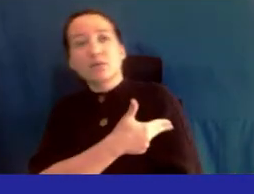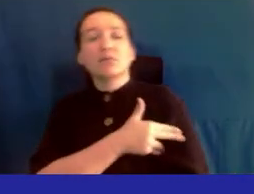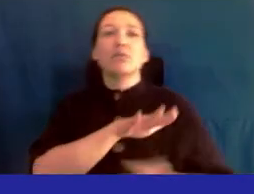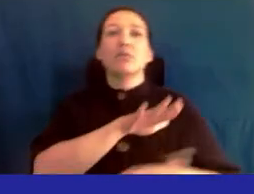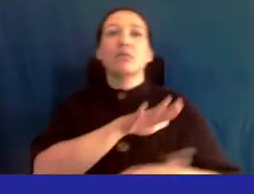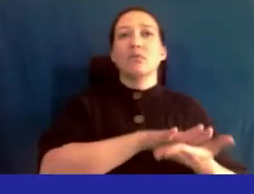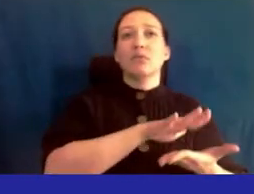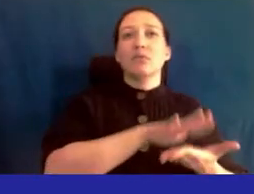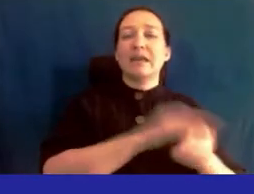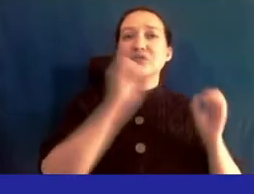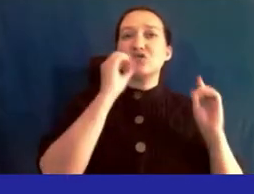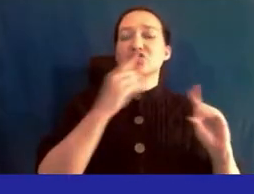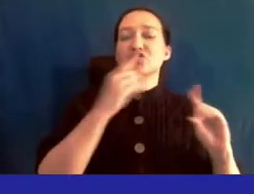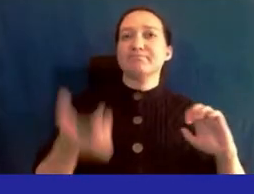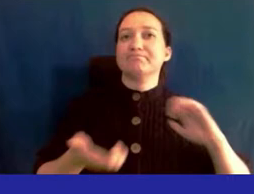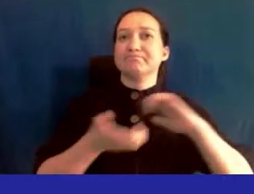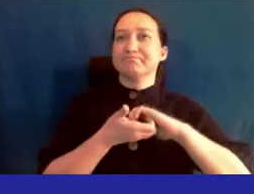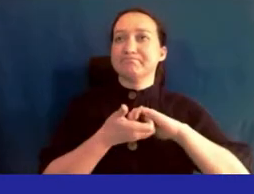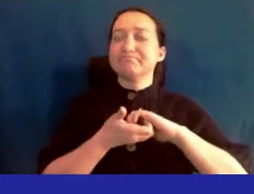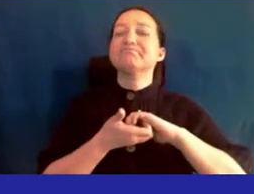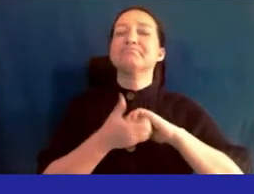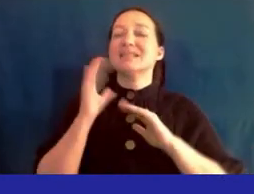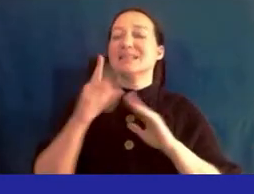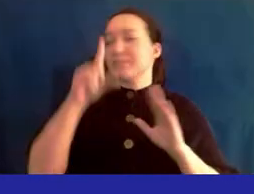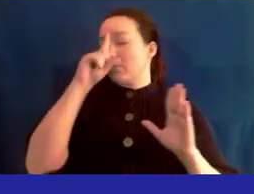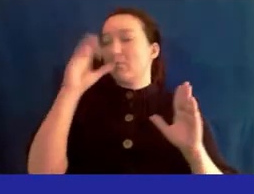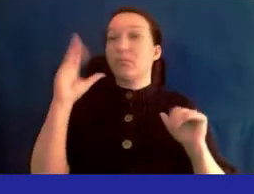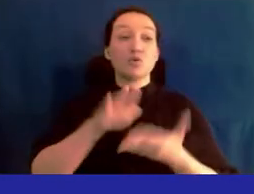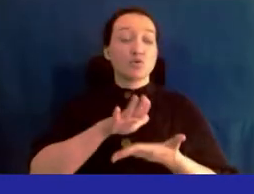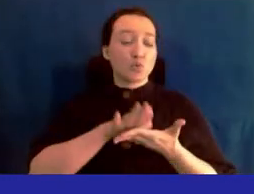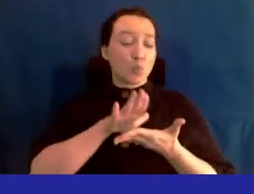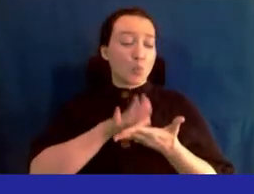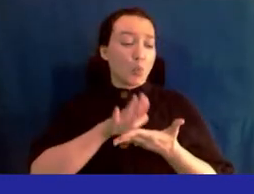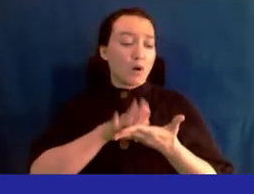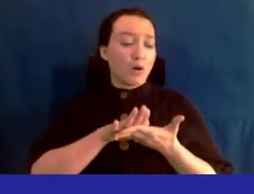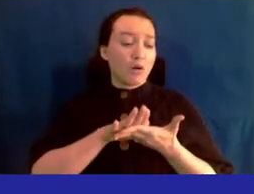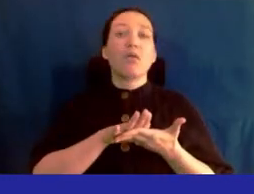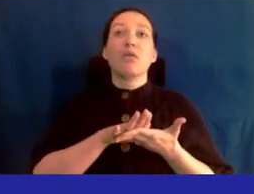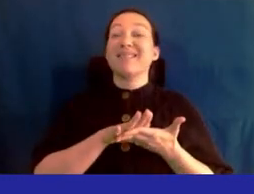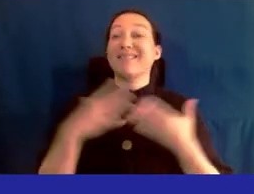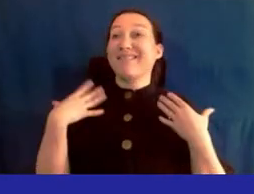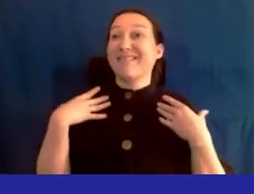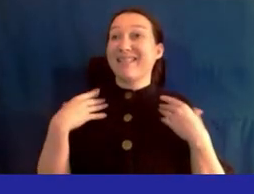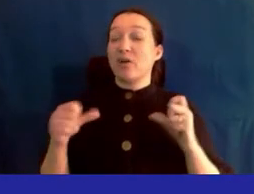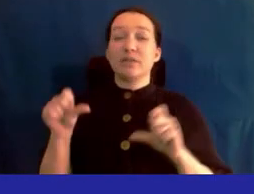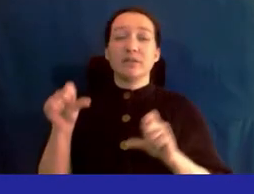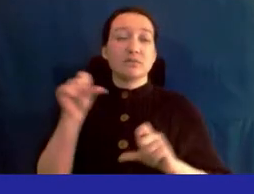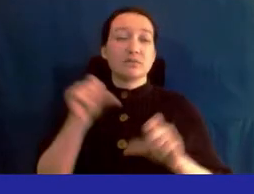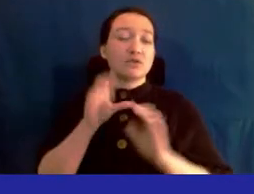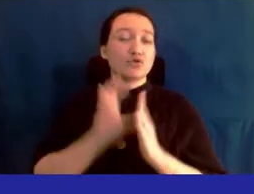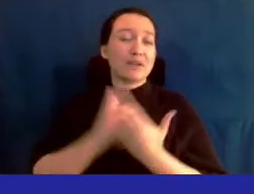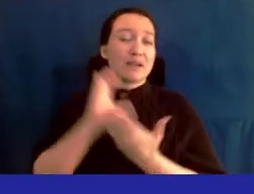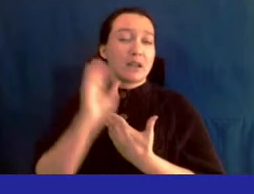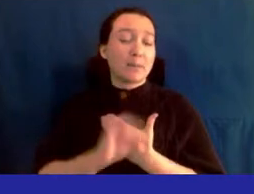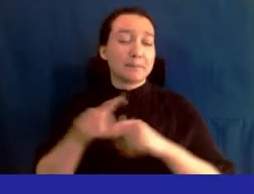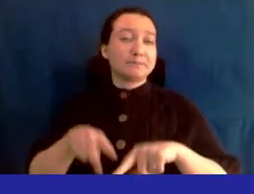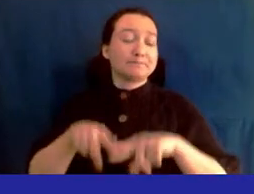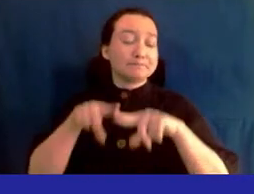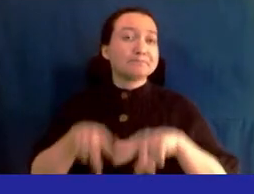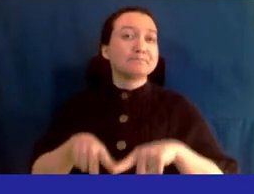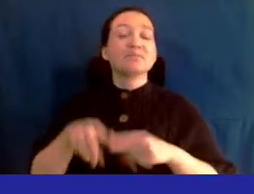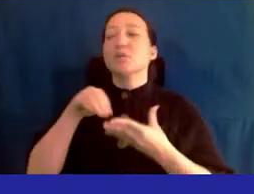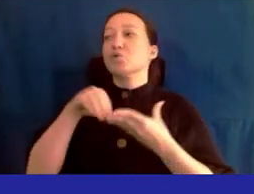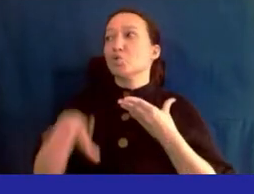academia there was an expectation that with our school as a health and sciences curriculum based environment our